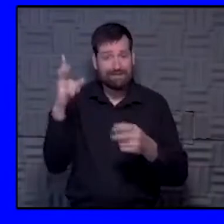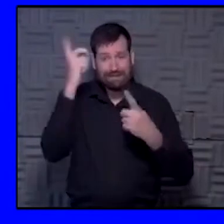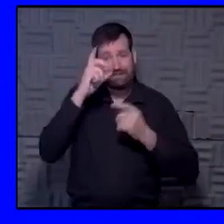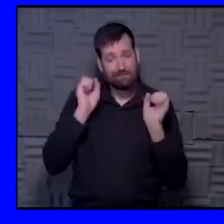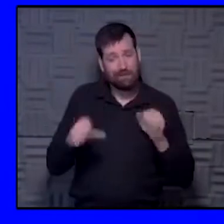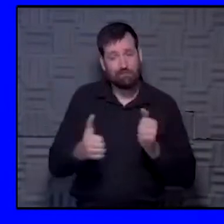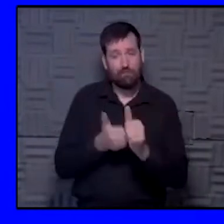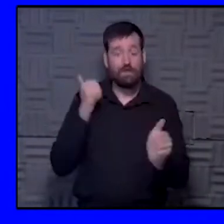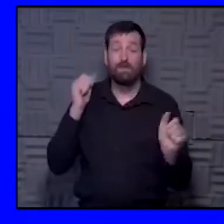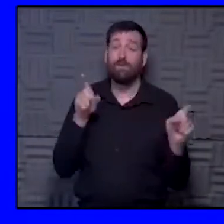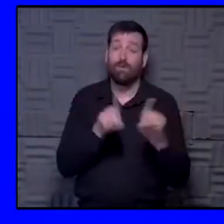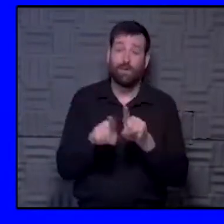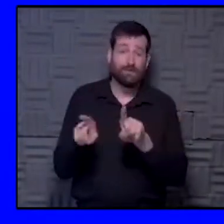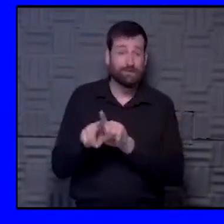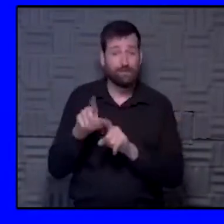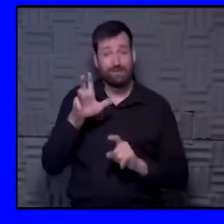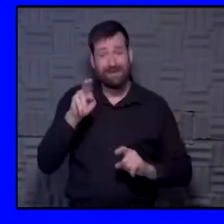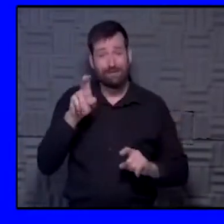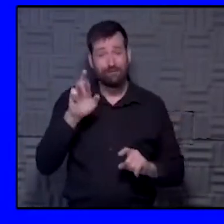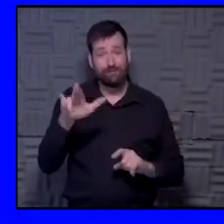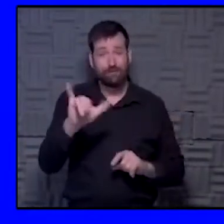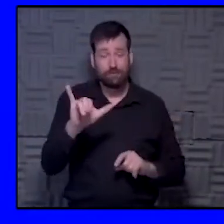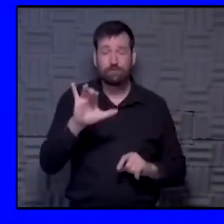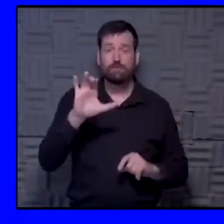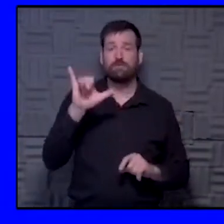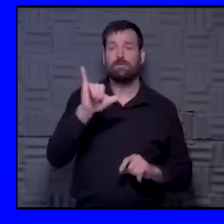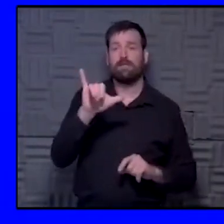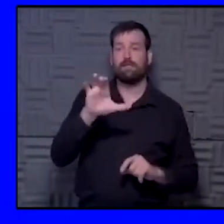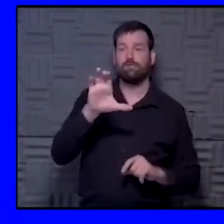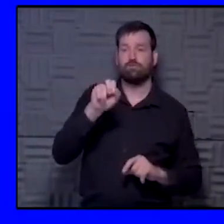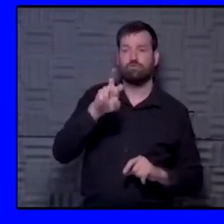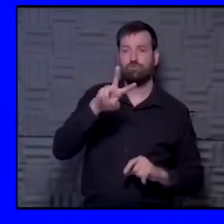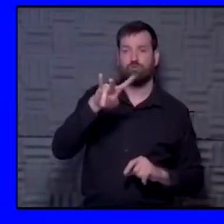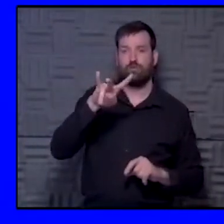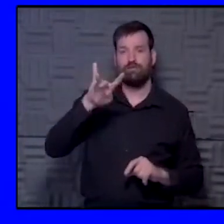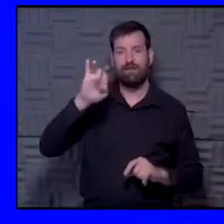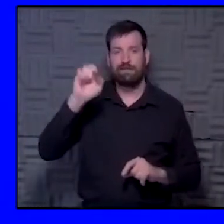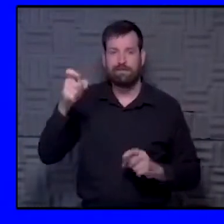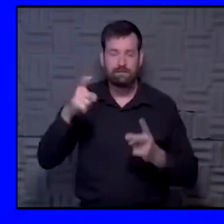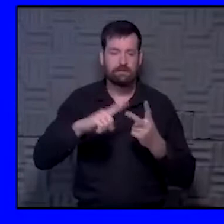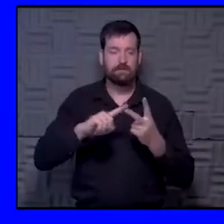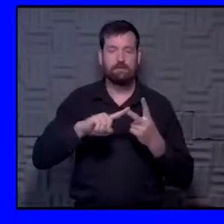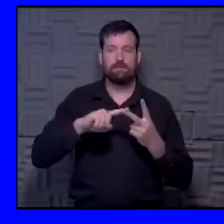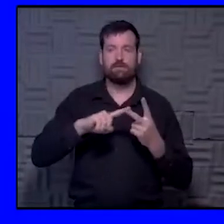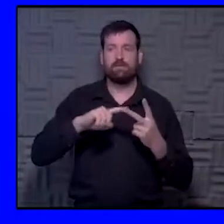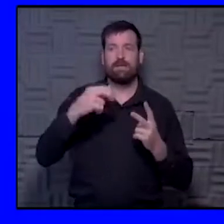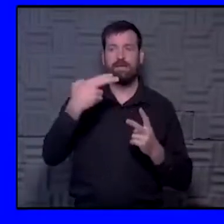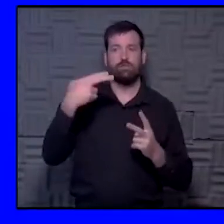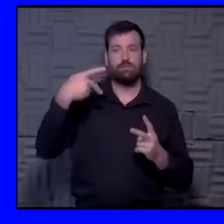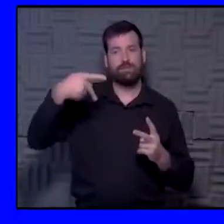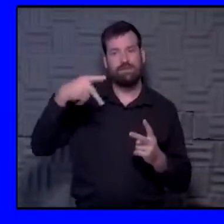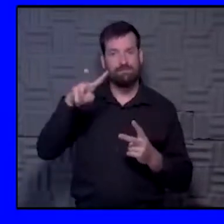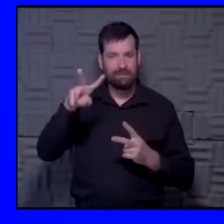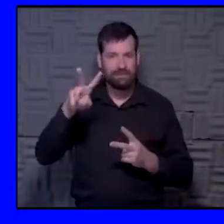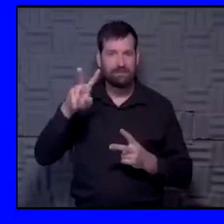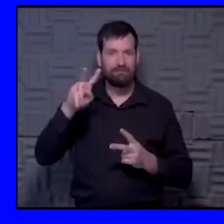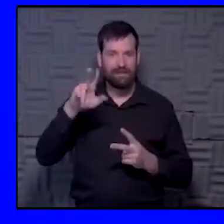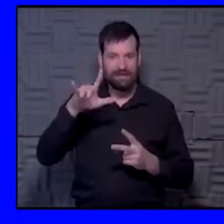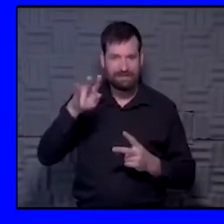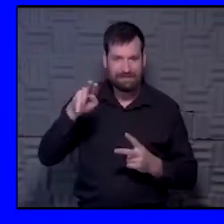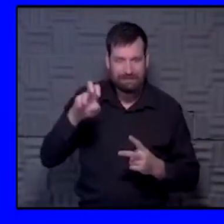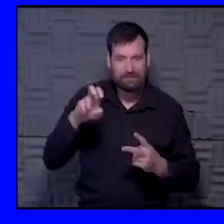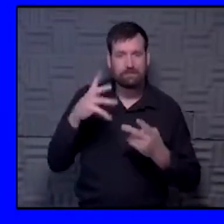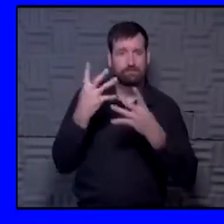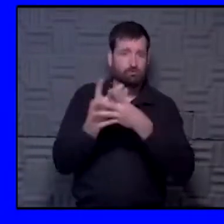vaccine-preventable cancers, like cervical cancer. Get the HPV vaccine. Please do that. Talk with your medical providers. Get your